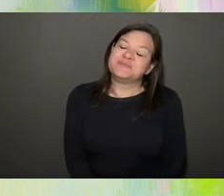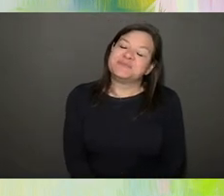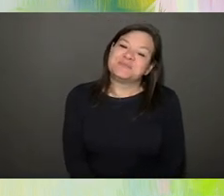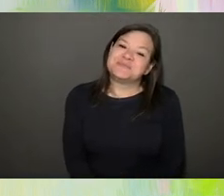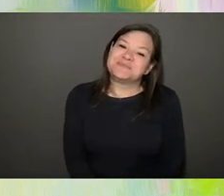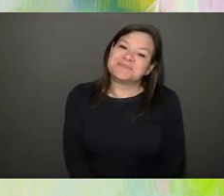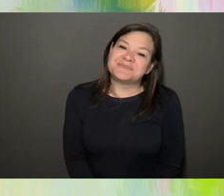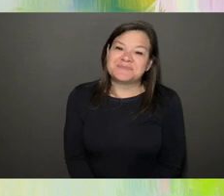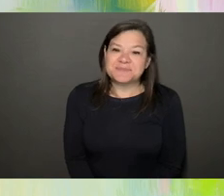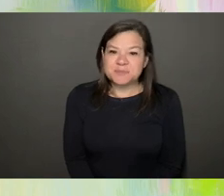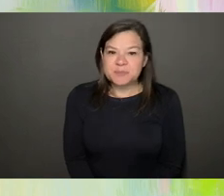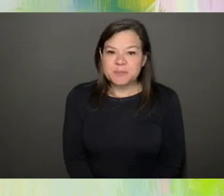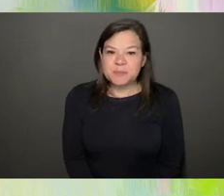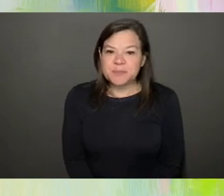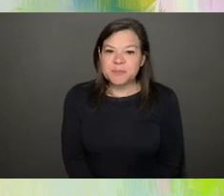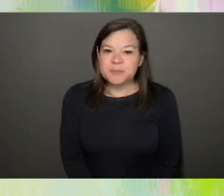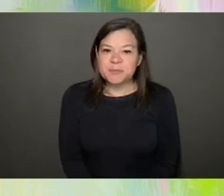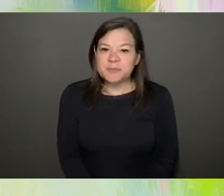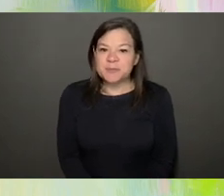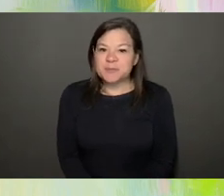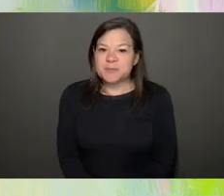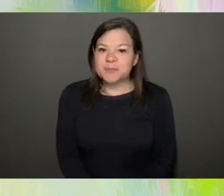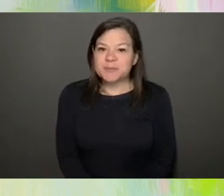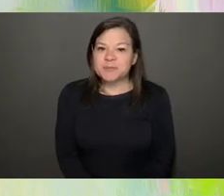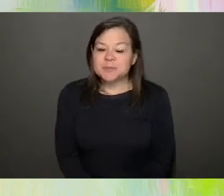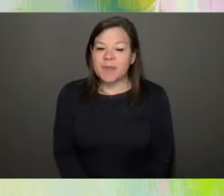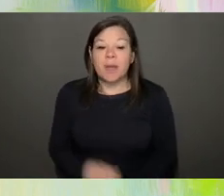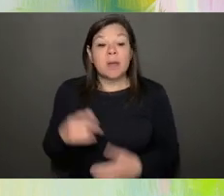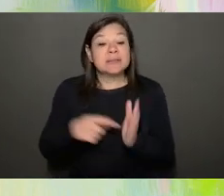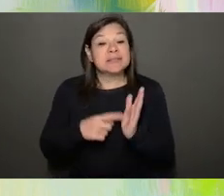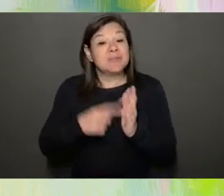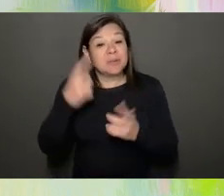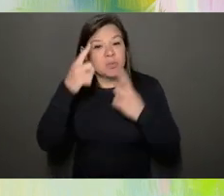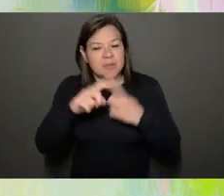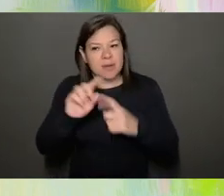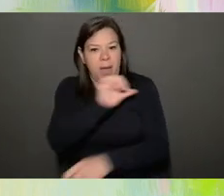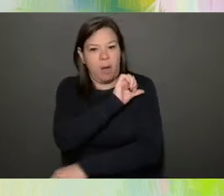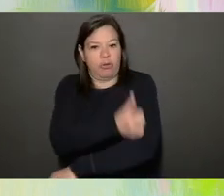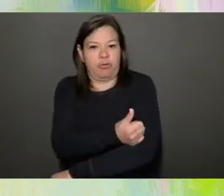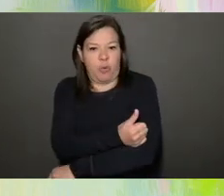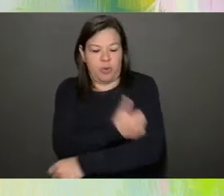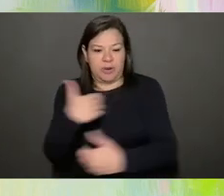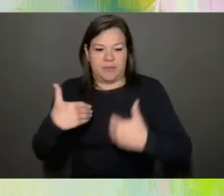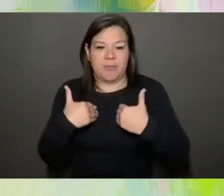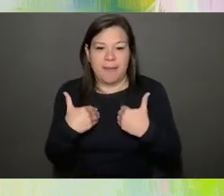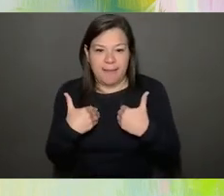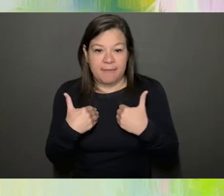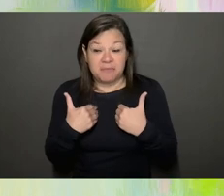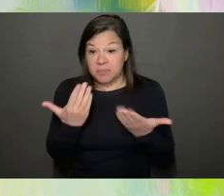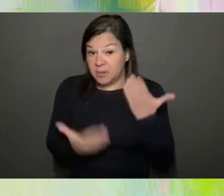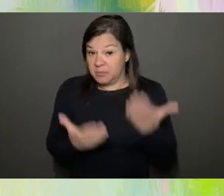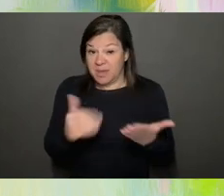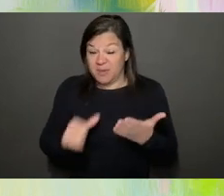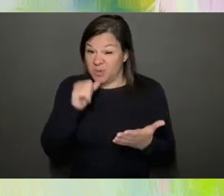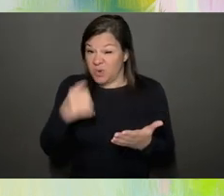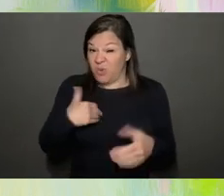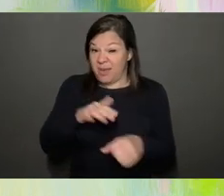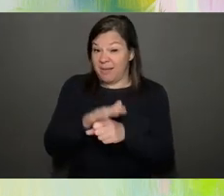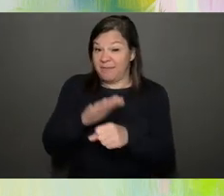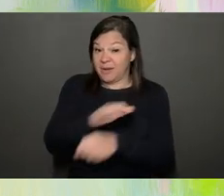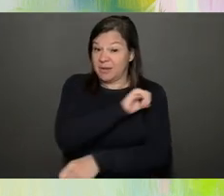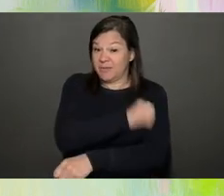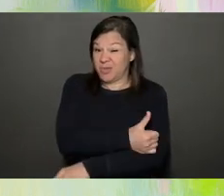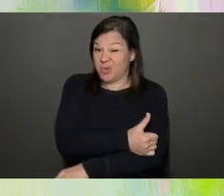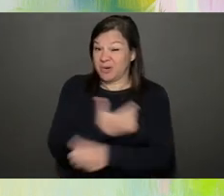we think about how much authority we have in a lot of settings and we might not have a lot of authority in some cases, but